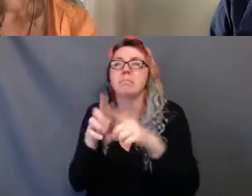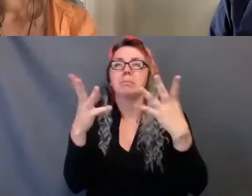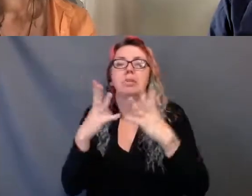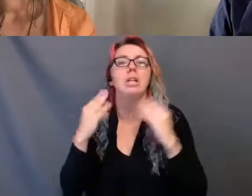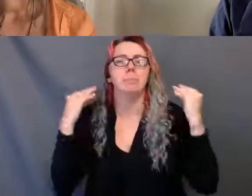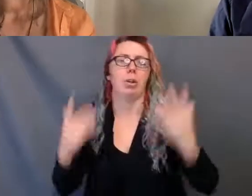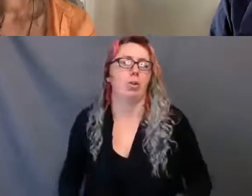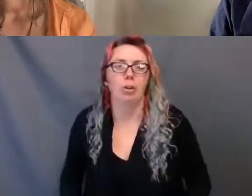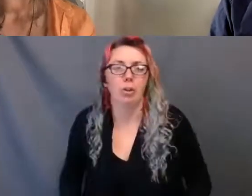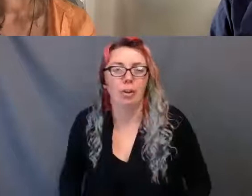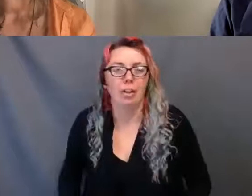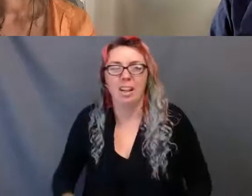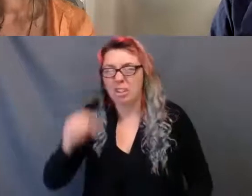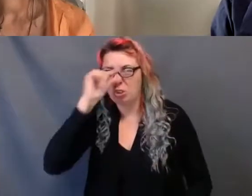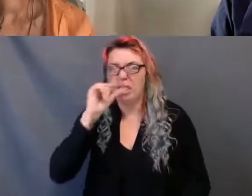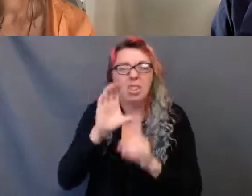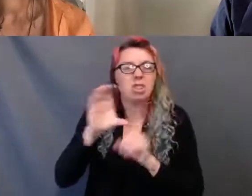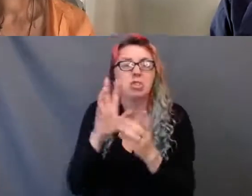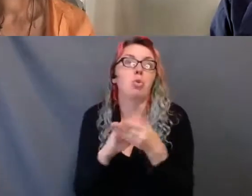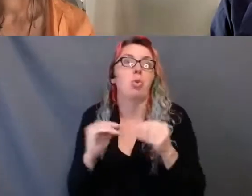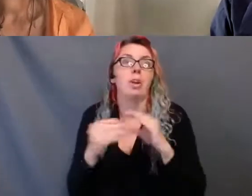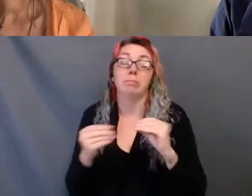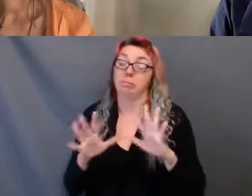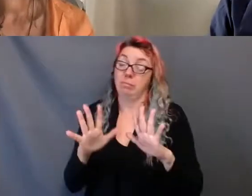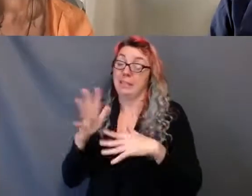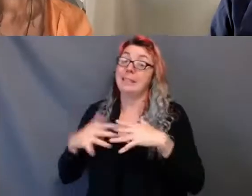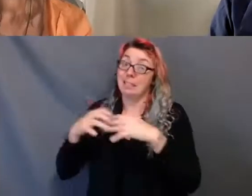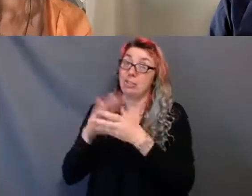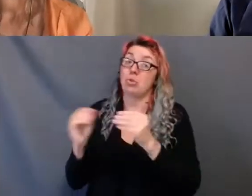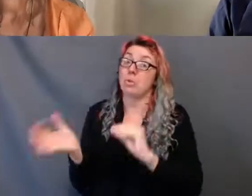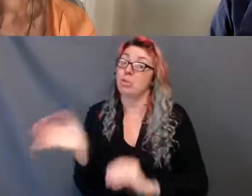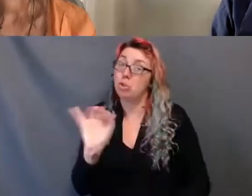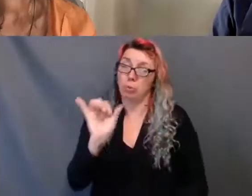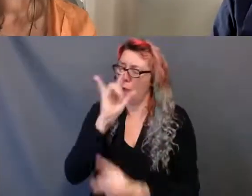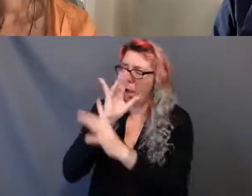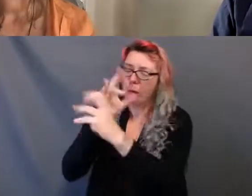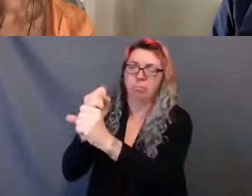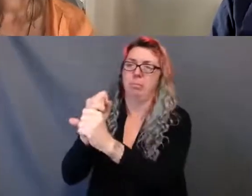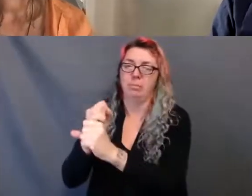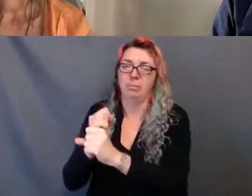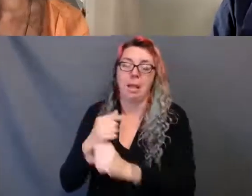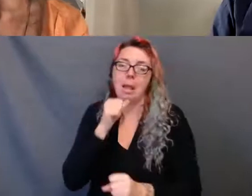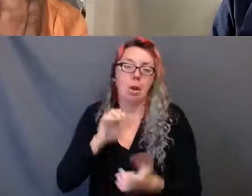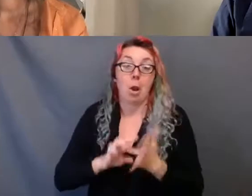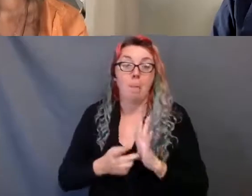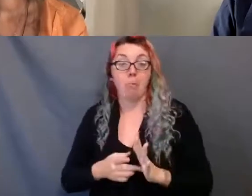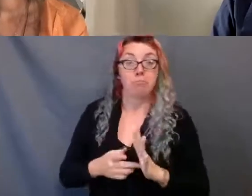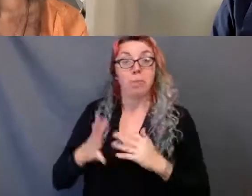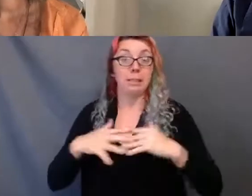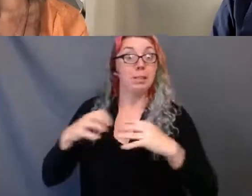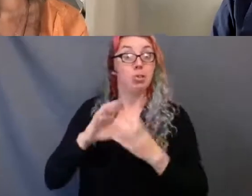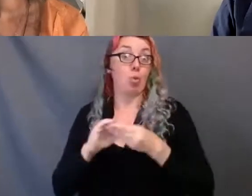not a self-inflating comment about my own clumsy writing, but about the stories themselves. They're brilliant.